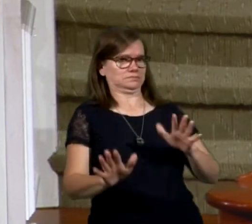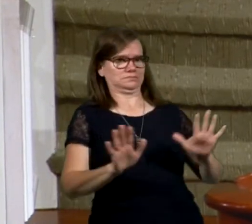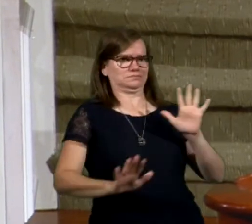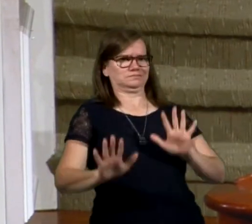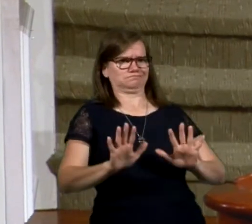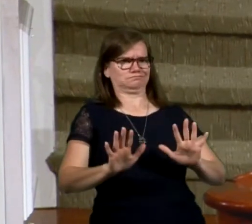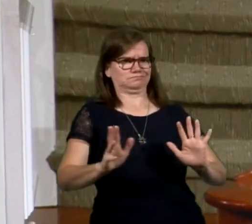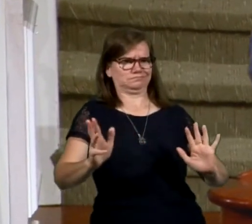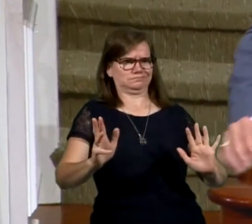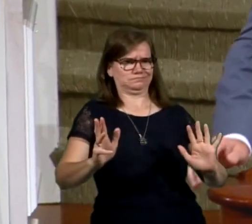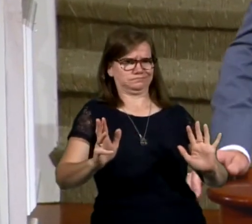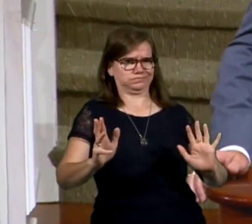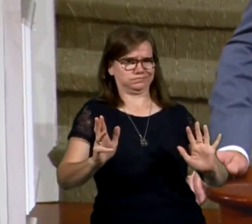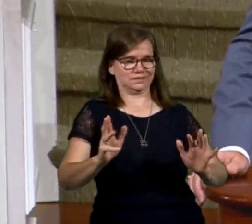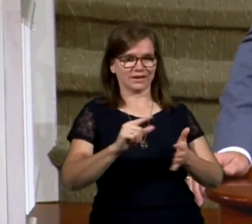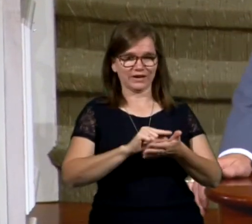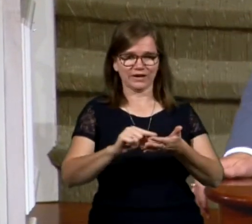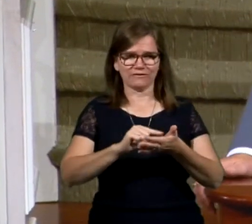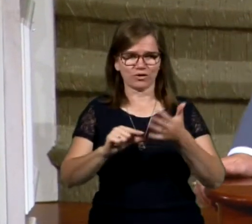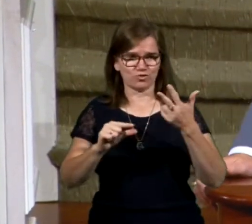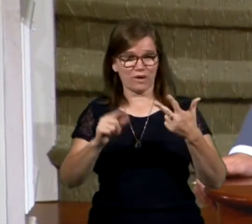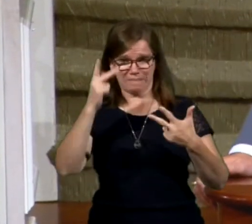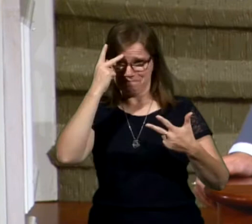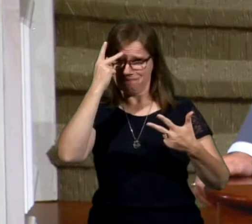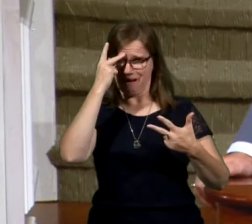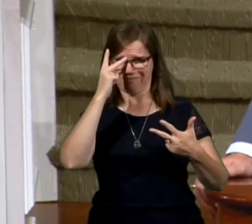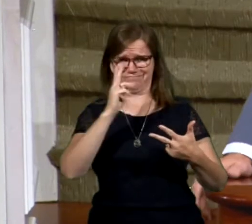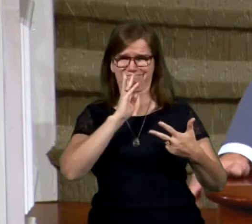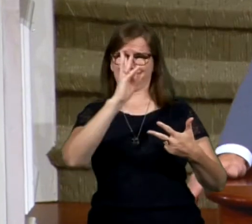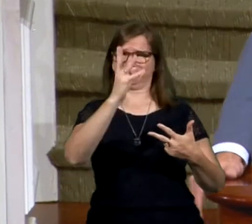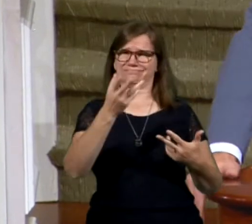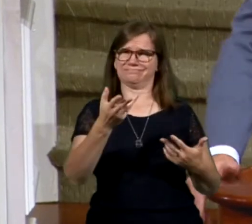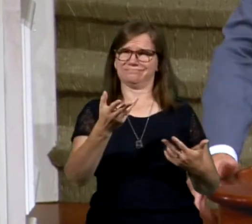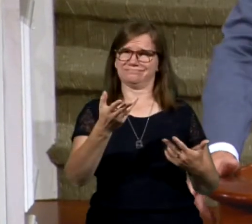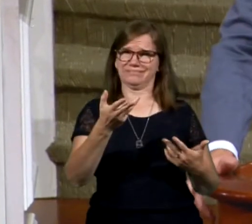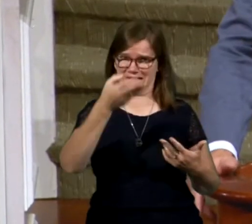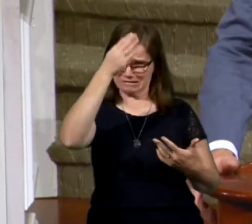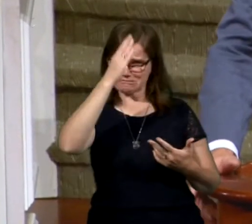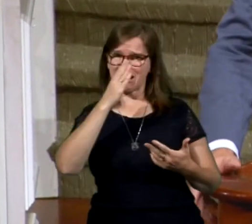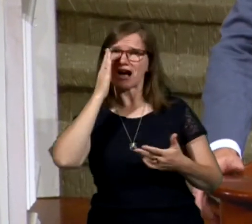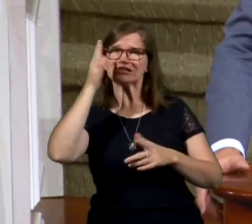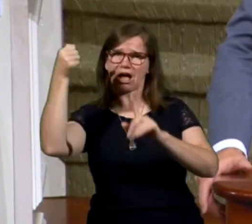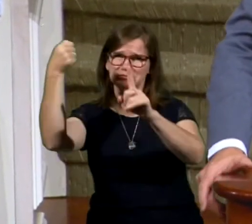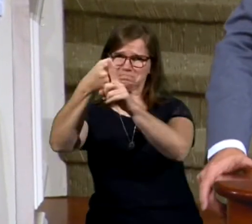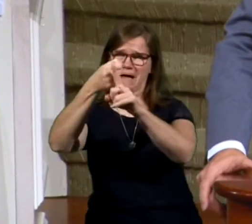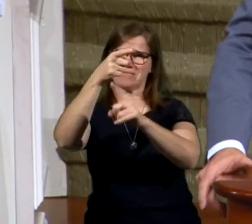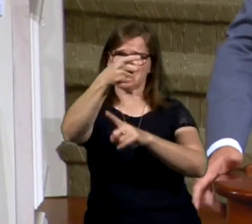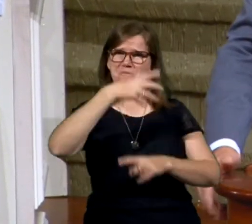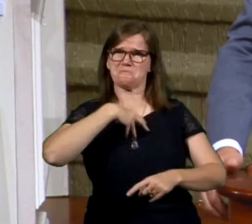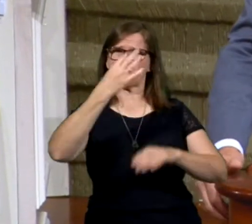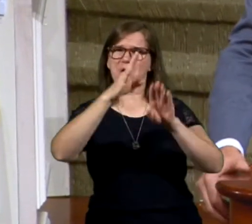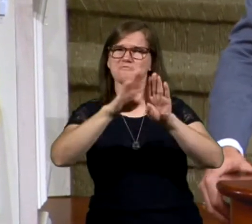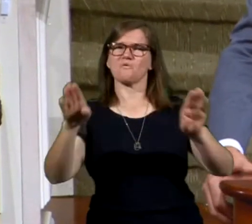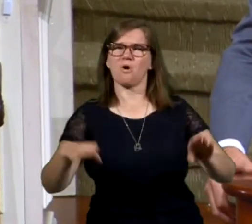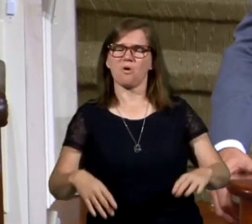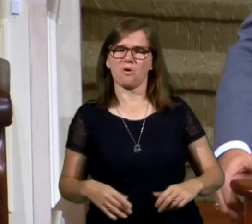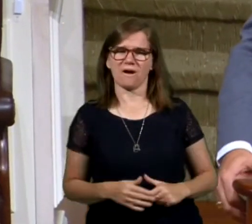at what's happened. Verse number 3. Then said Paul unto him, God shall smite thee, thou whited wall.